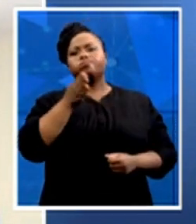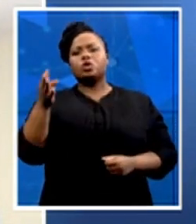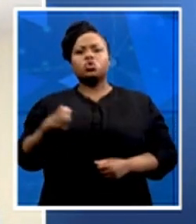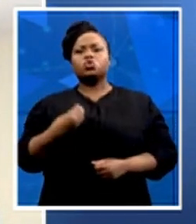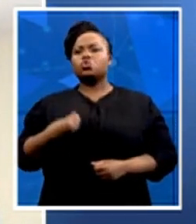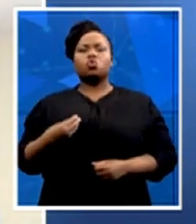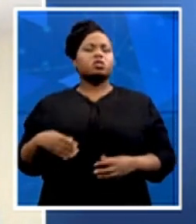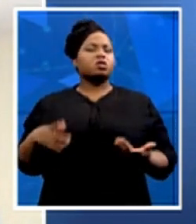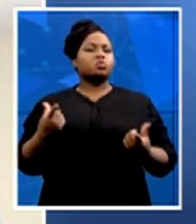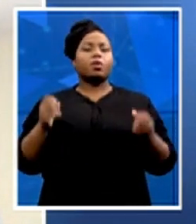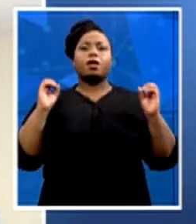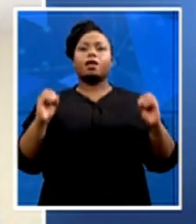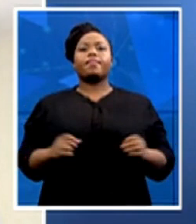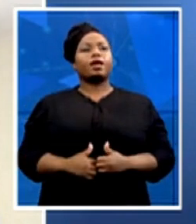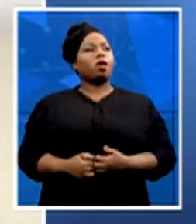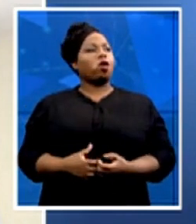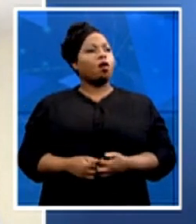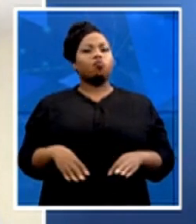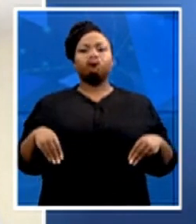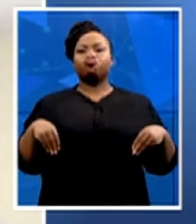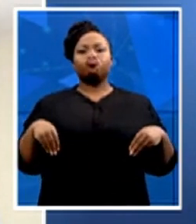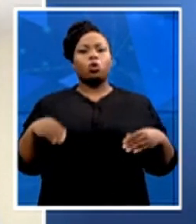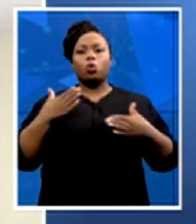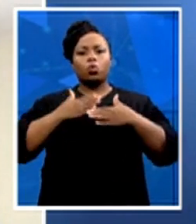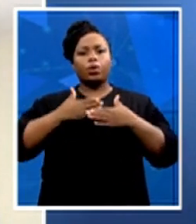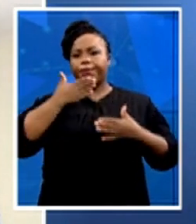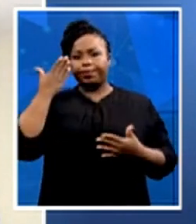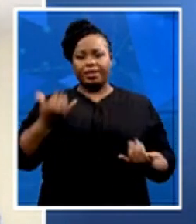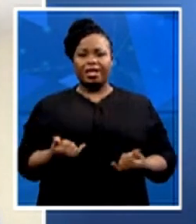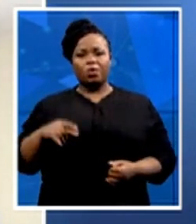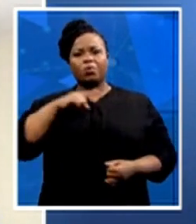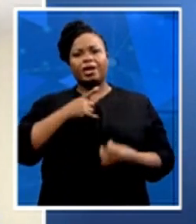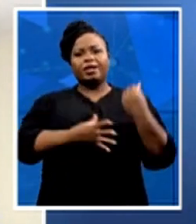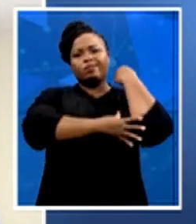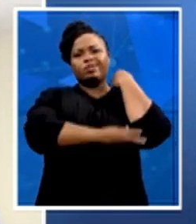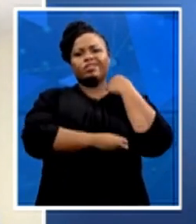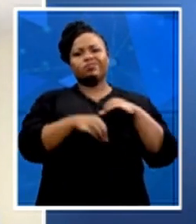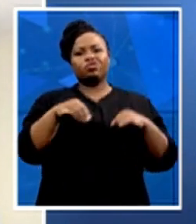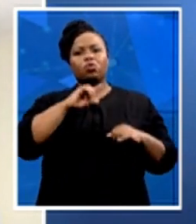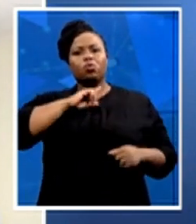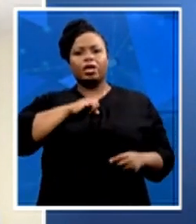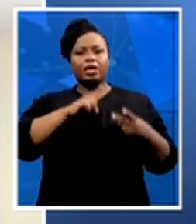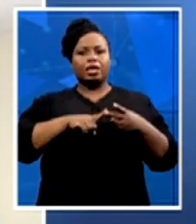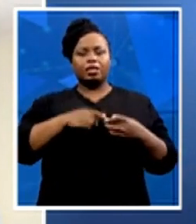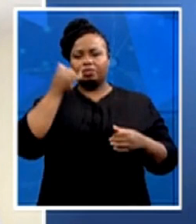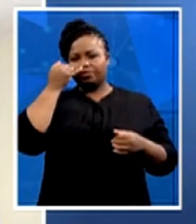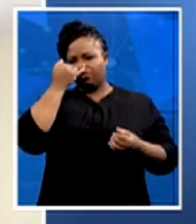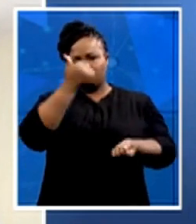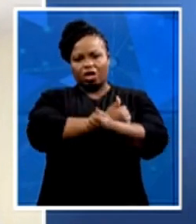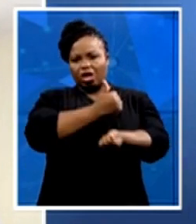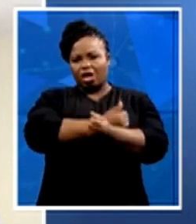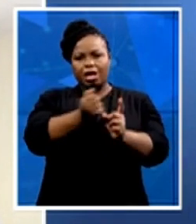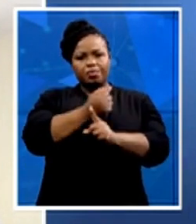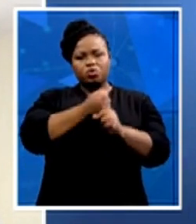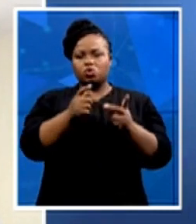subjecting young people to poverty, you are subjecting them to drug abuse, to prostitution. And to an extent, I think you might have played